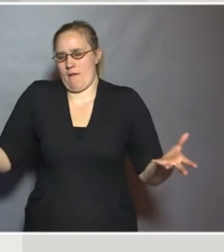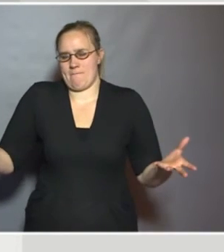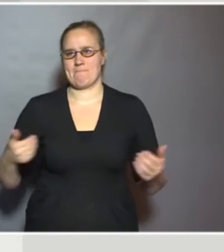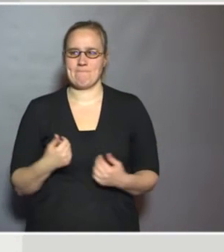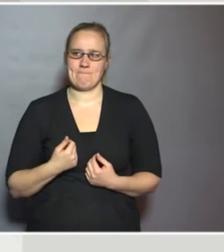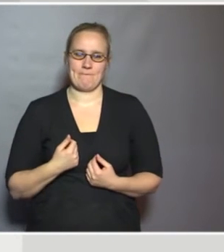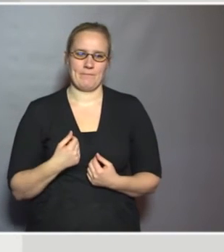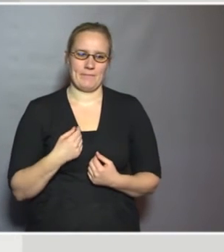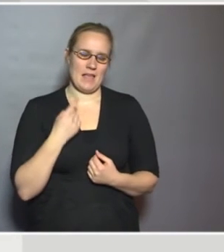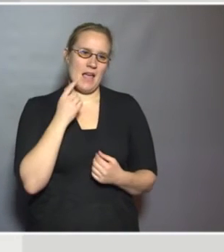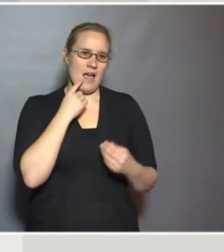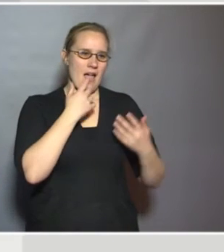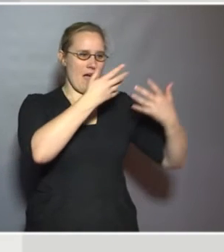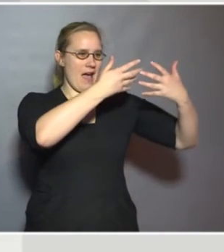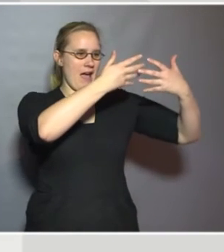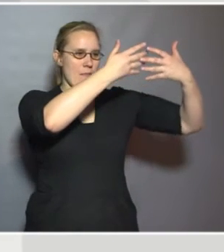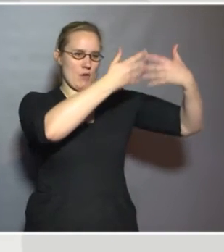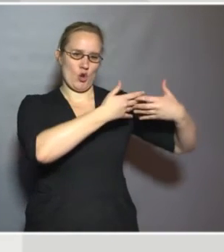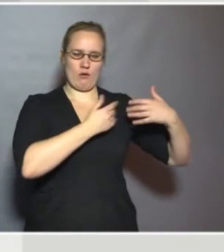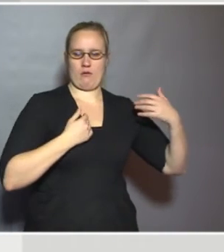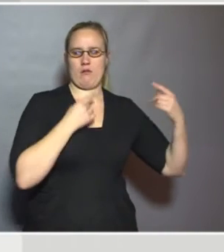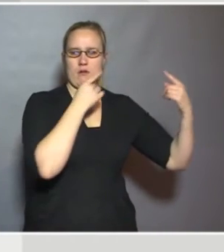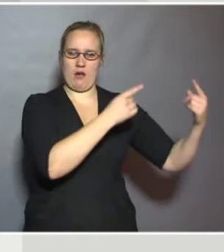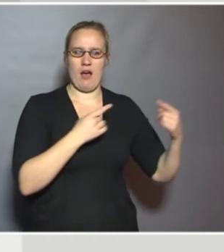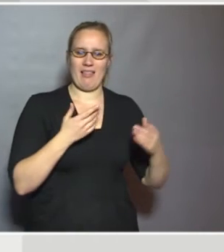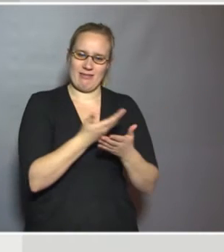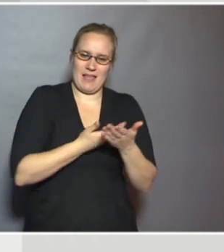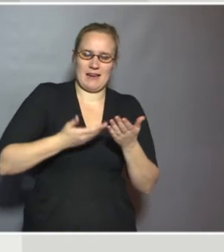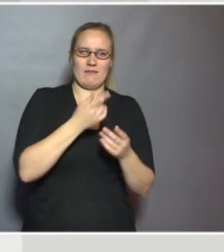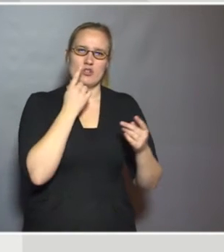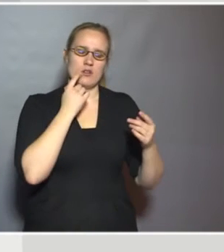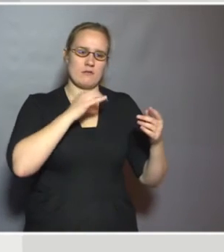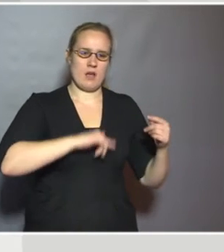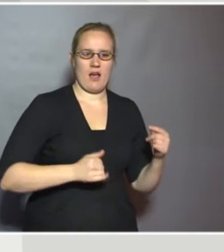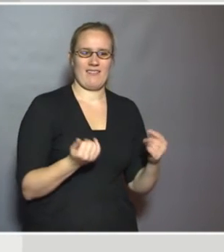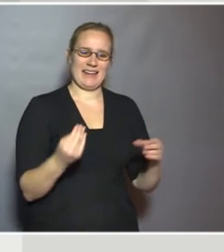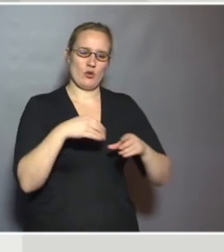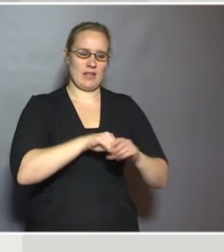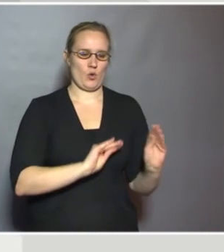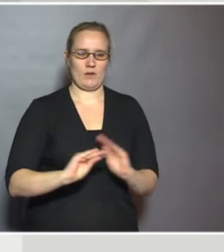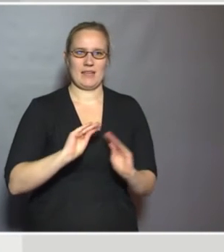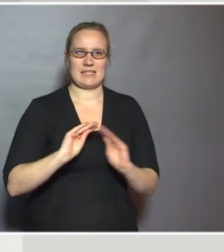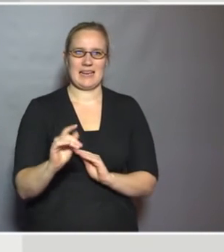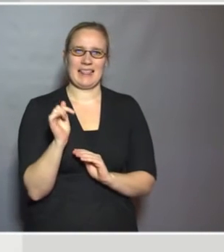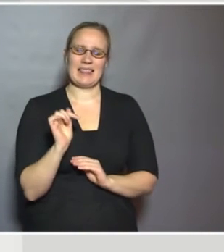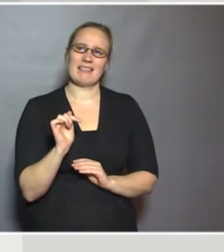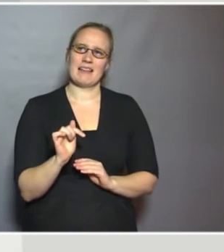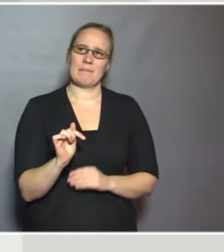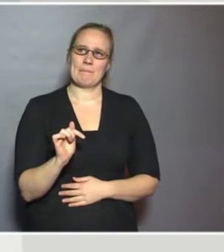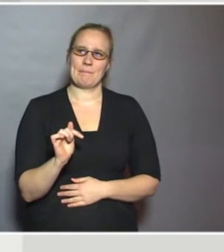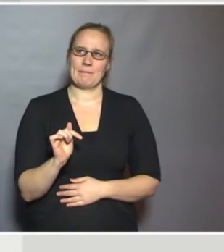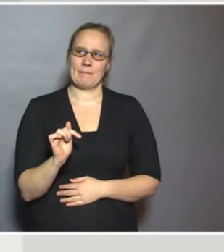The agency has a shared position on inclusive education and this is that